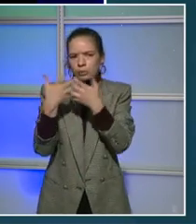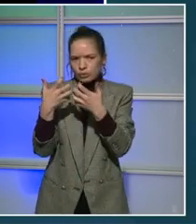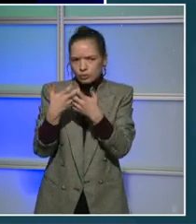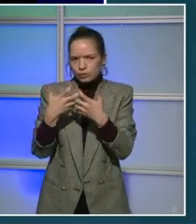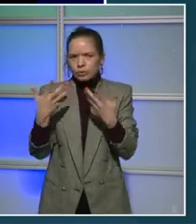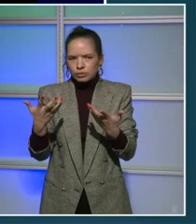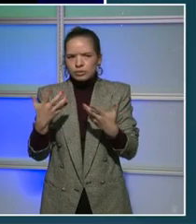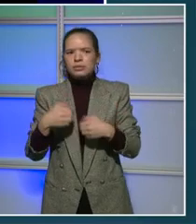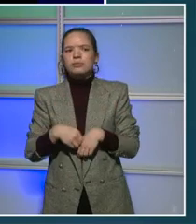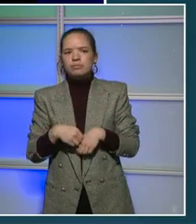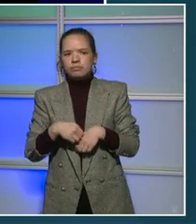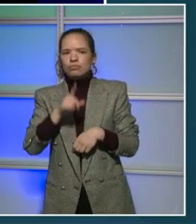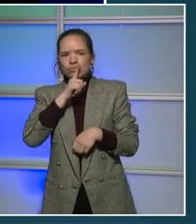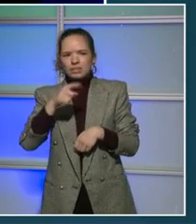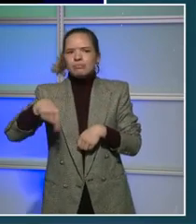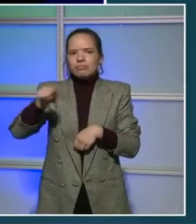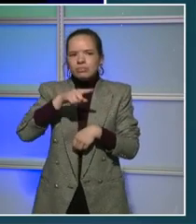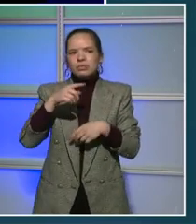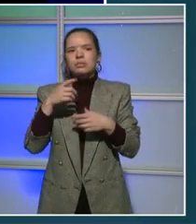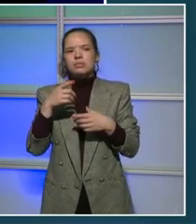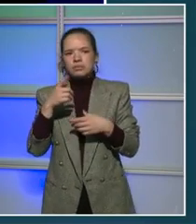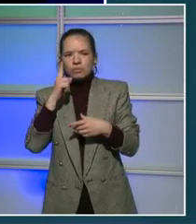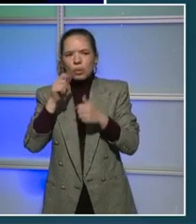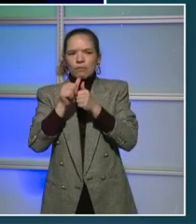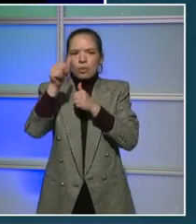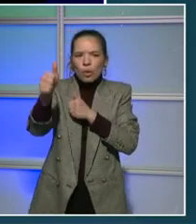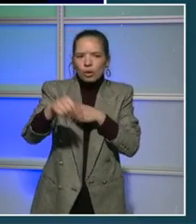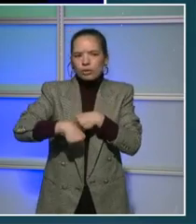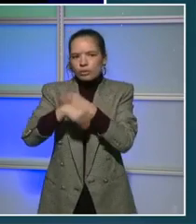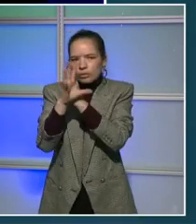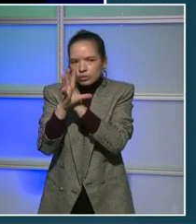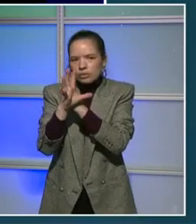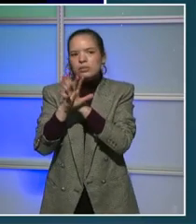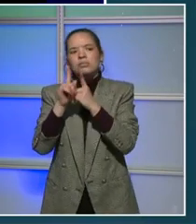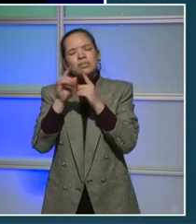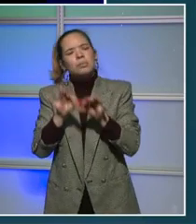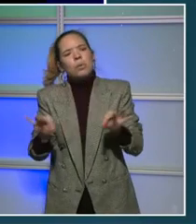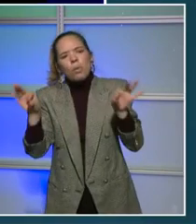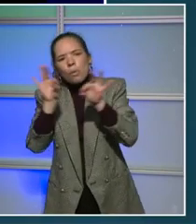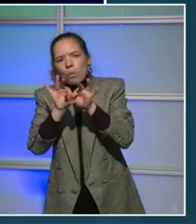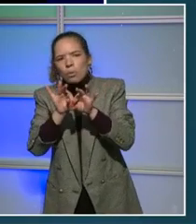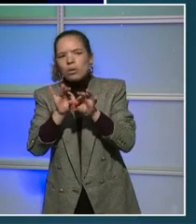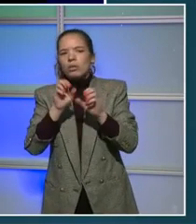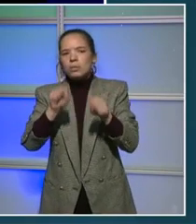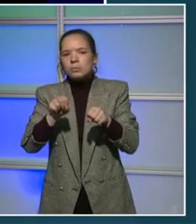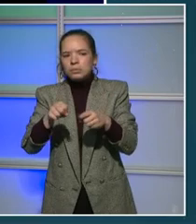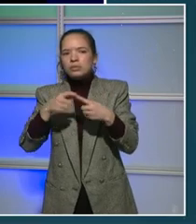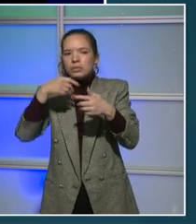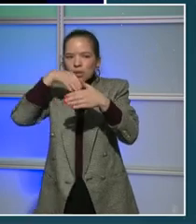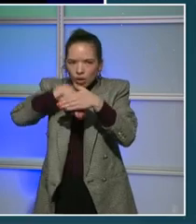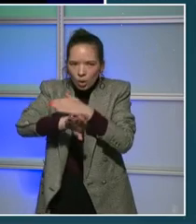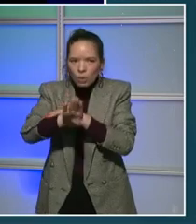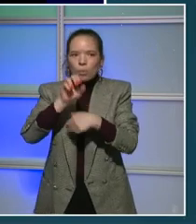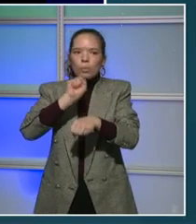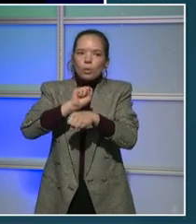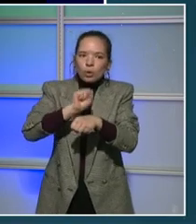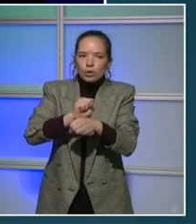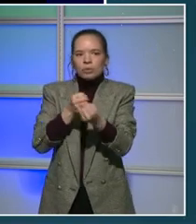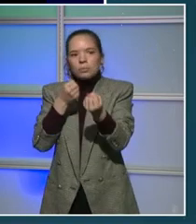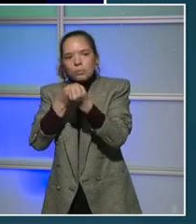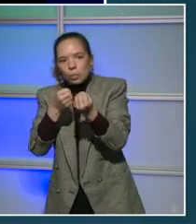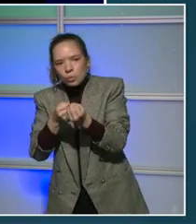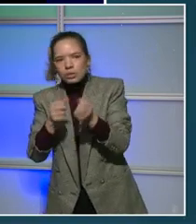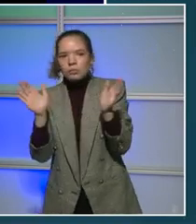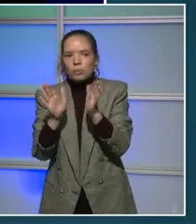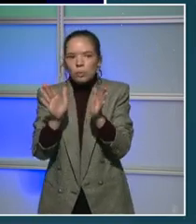time working virtually, we also want them to spend more time working in person to support our small and local businesses. So, Deputy Mayor